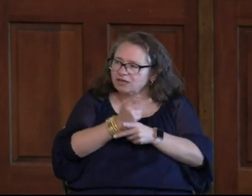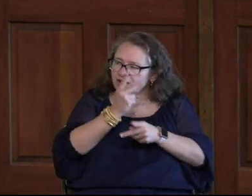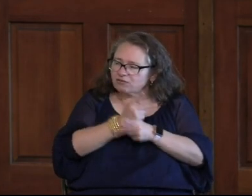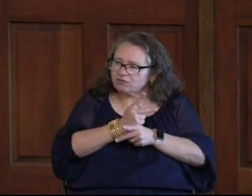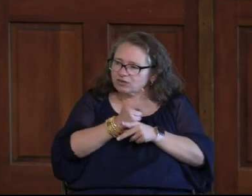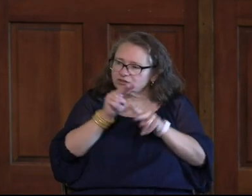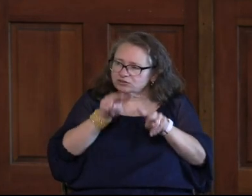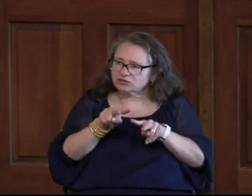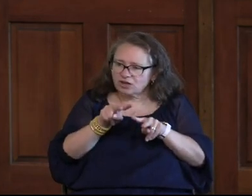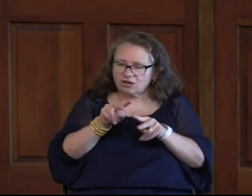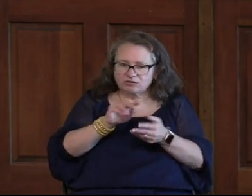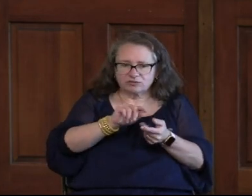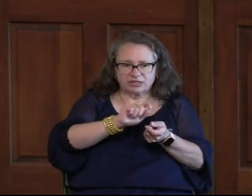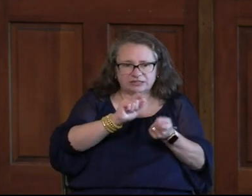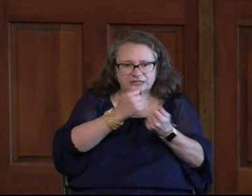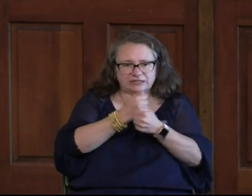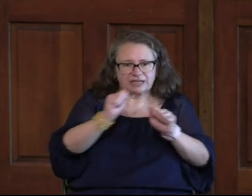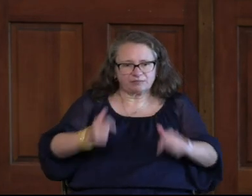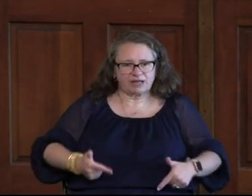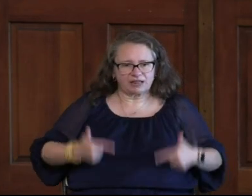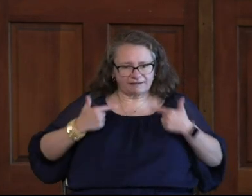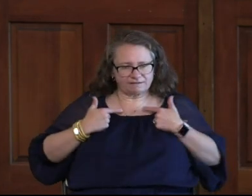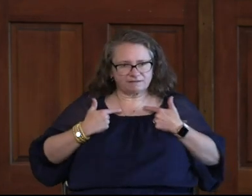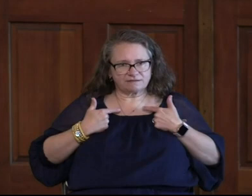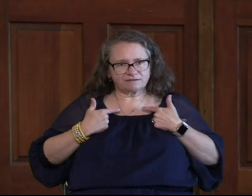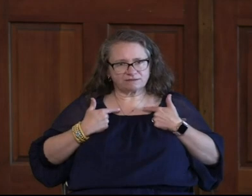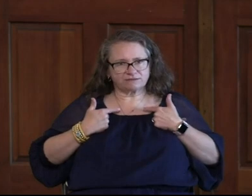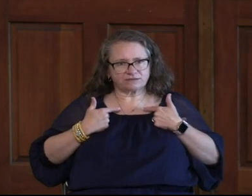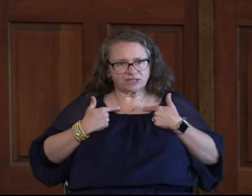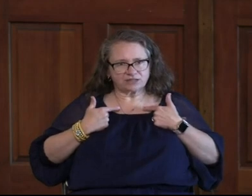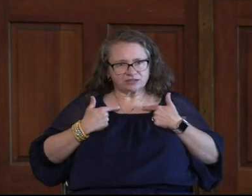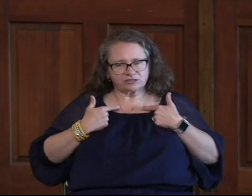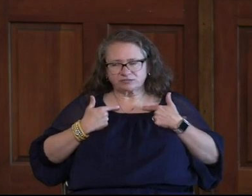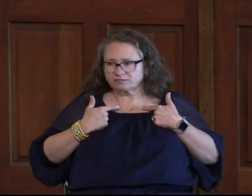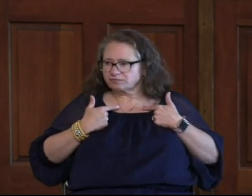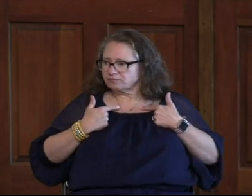And she saw me and saved my life. And so,